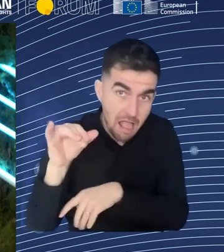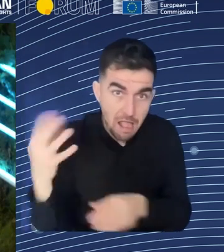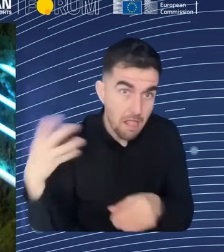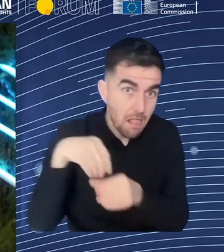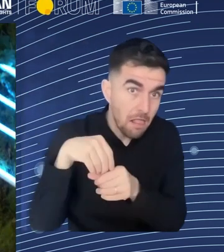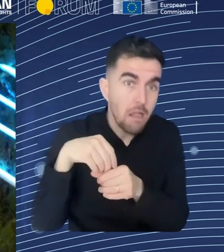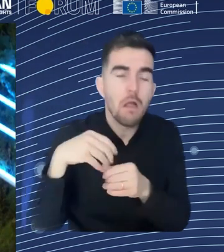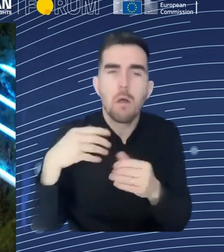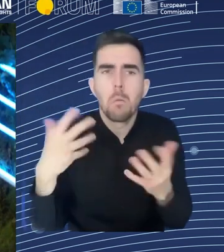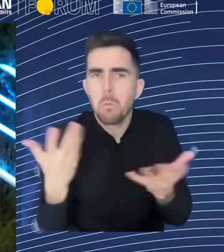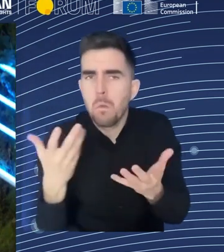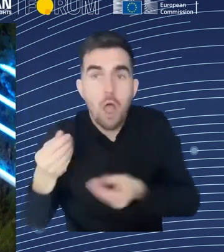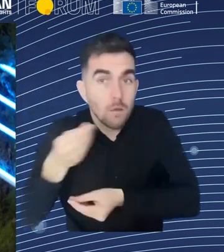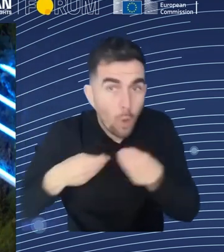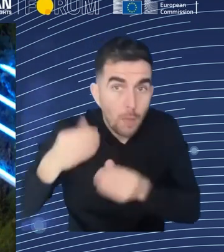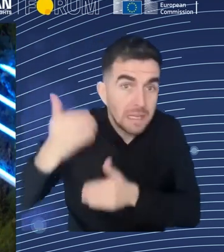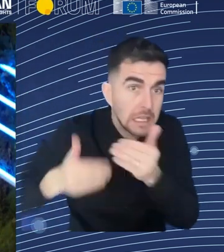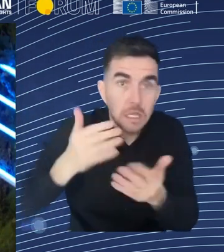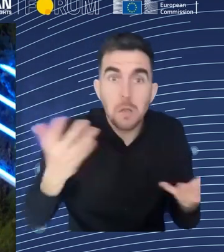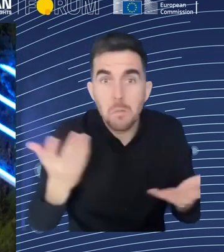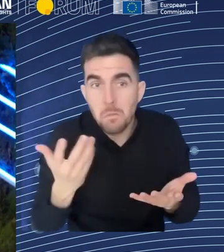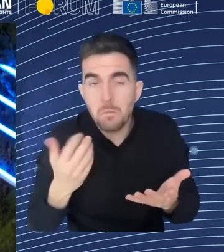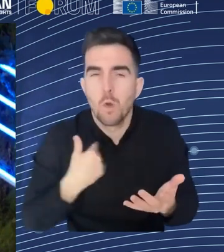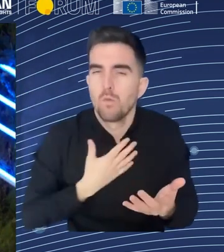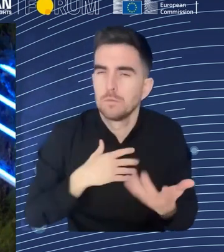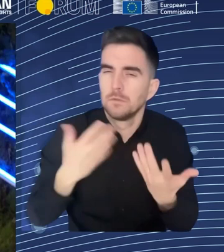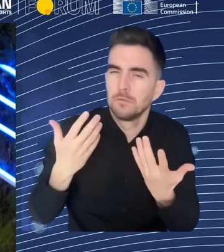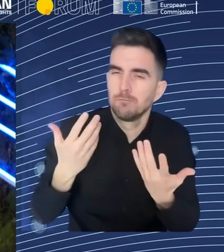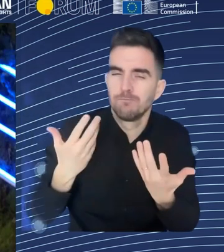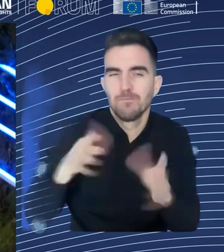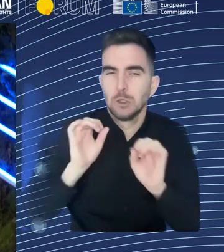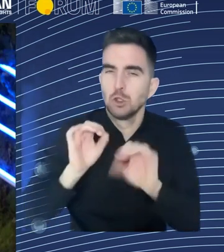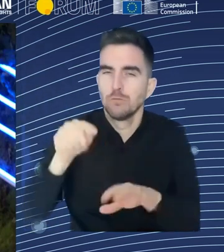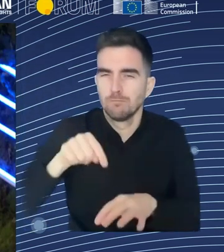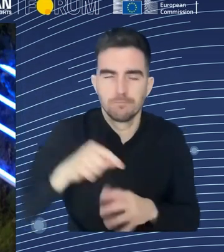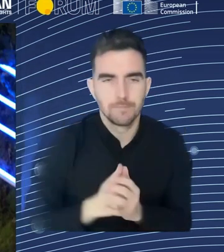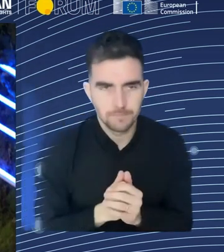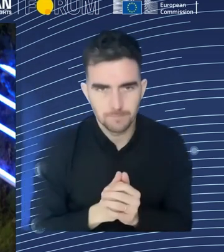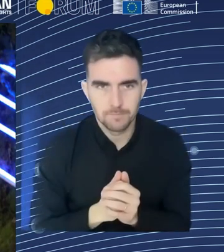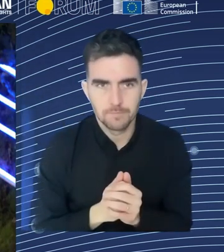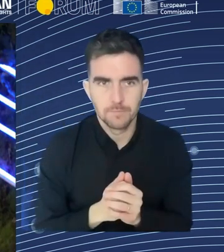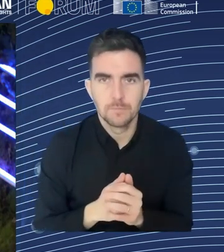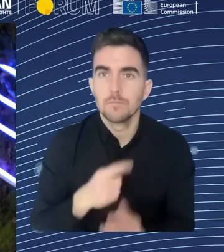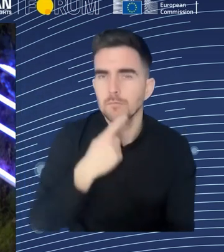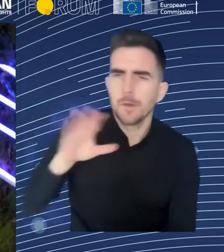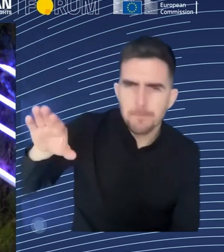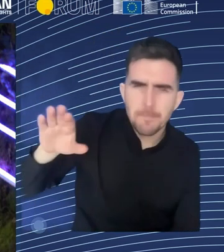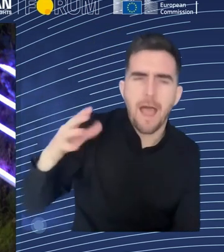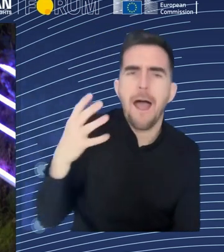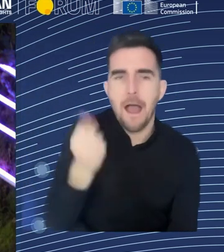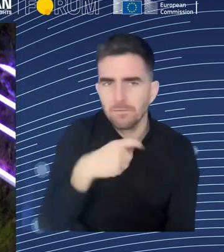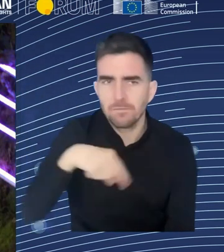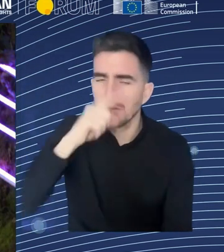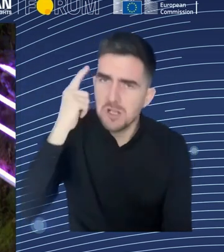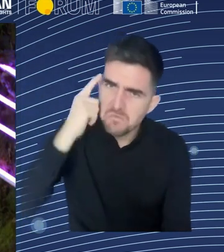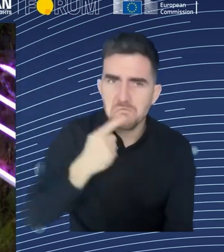that sometimes we are not, we are overlooking because they are not so evident, but they are so, so deep. So, thank you for, for, for doing this, and thank you to